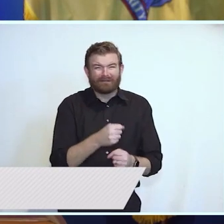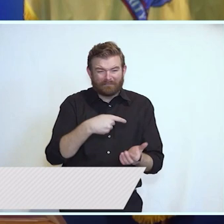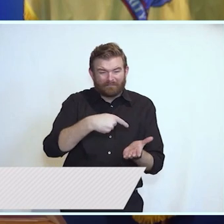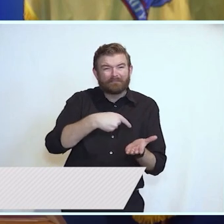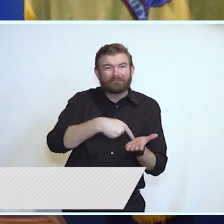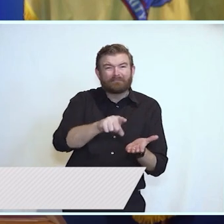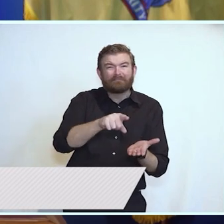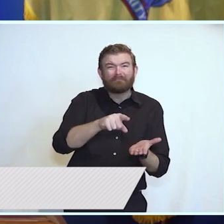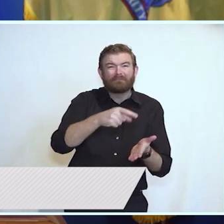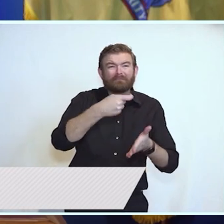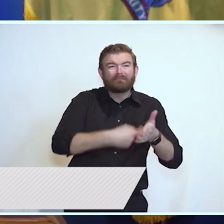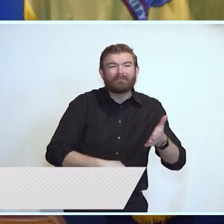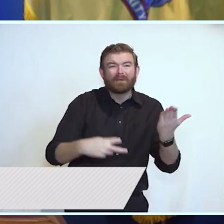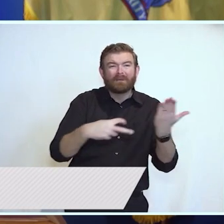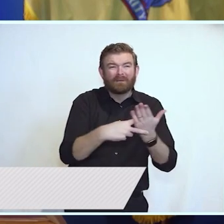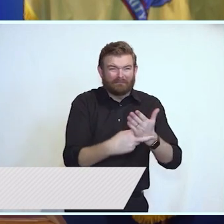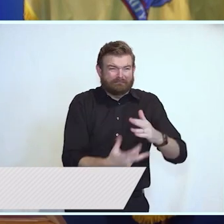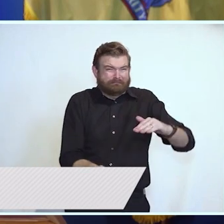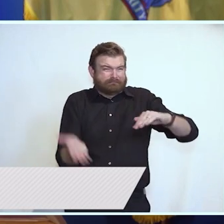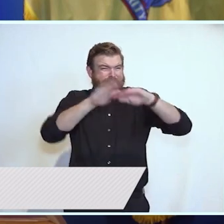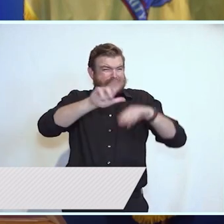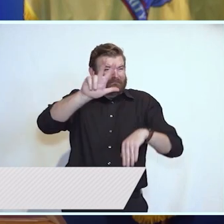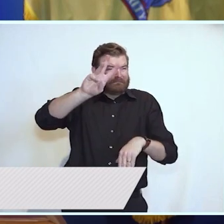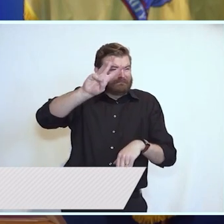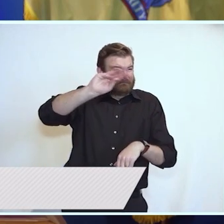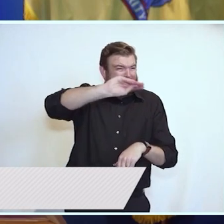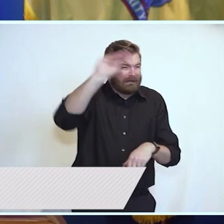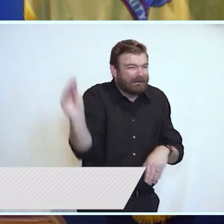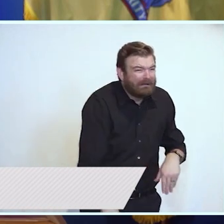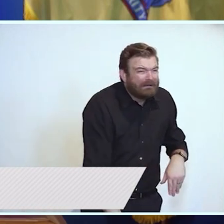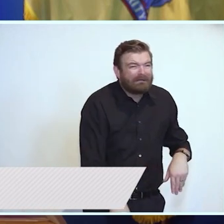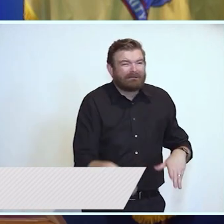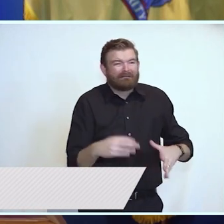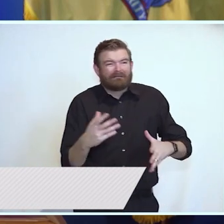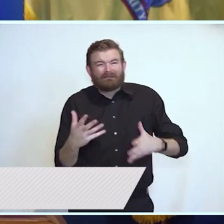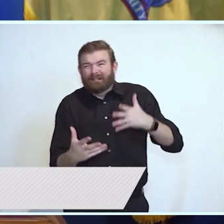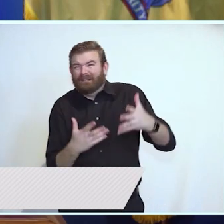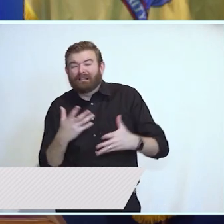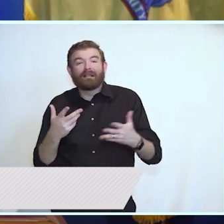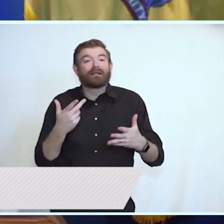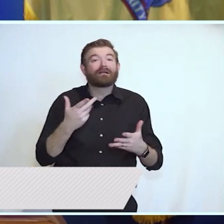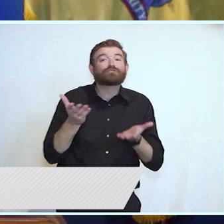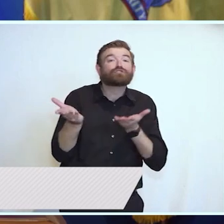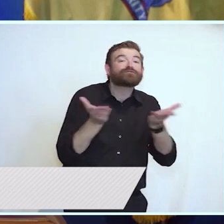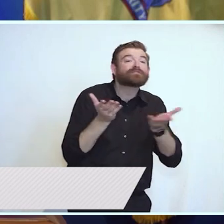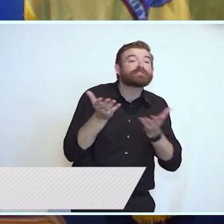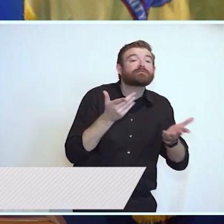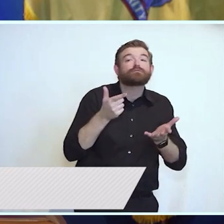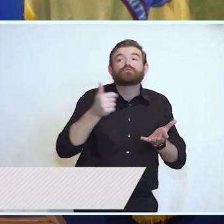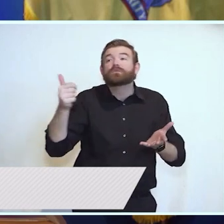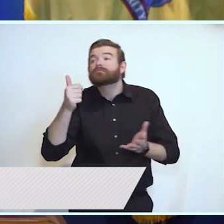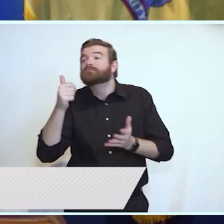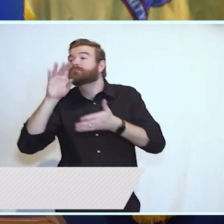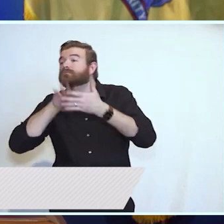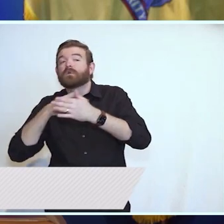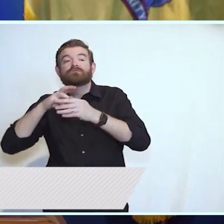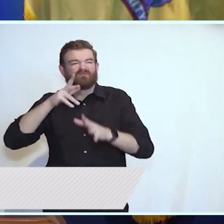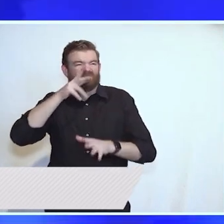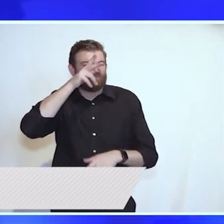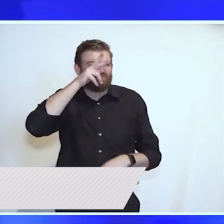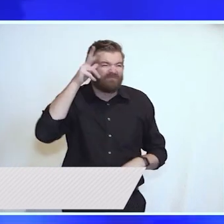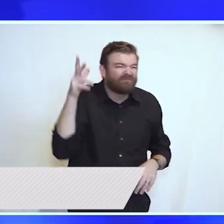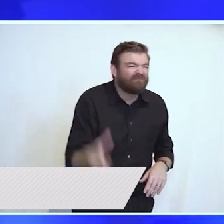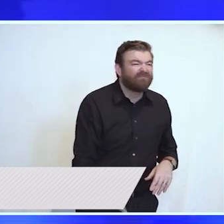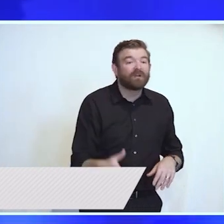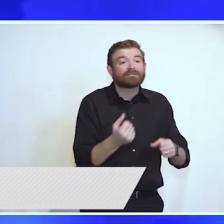services in return. So, rider safety, once a backburner issue, has been restored to the forefront.